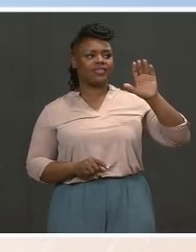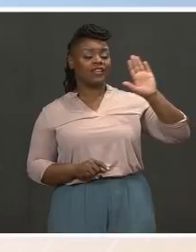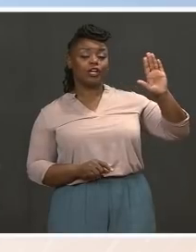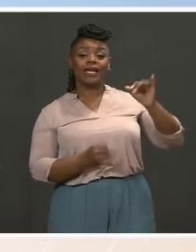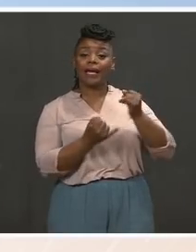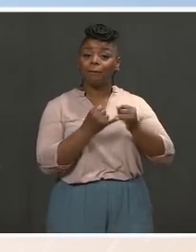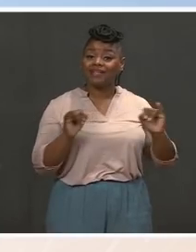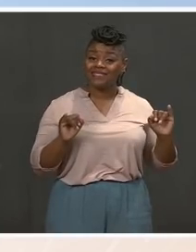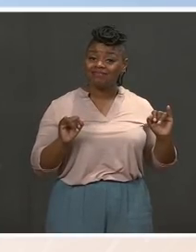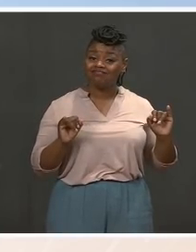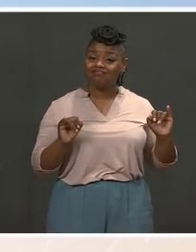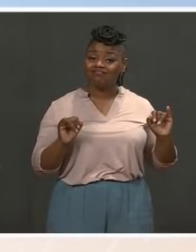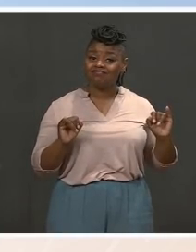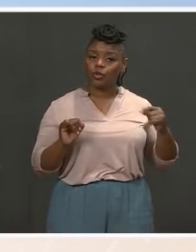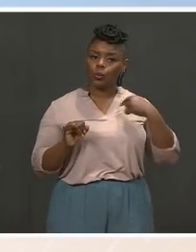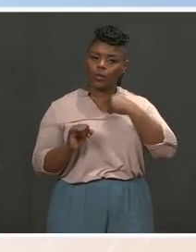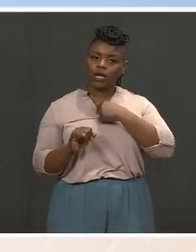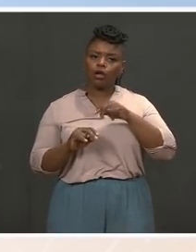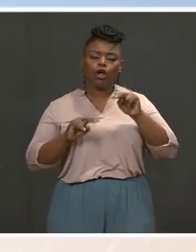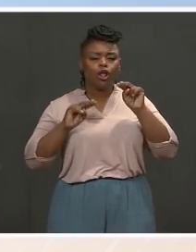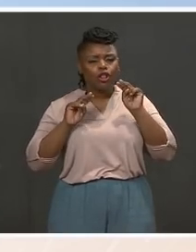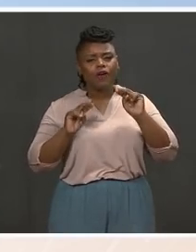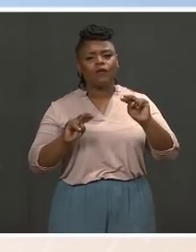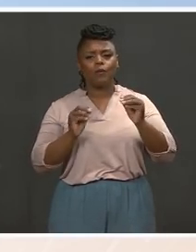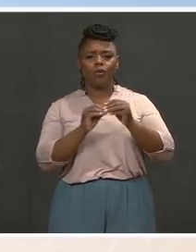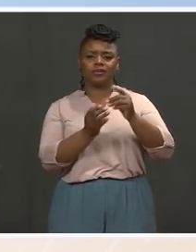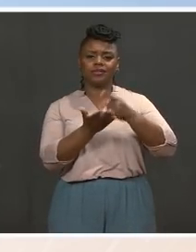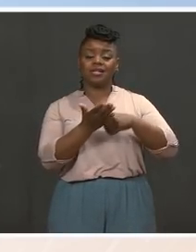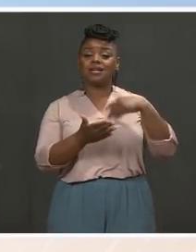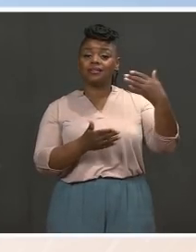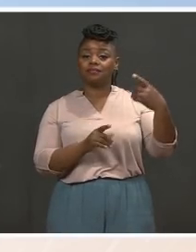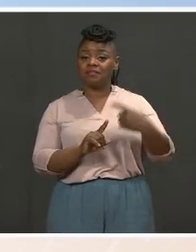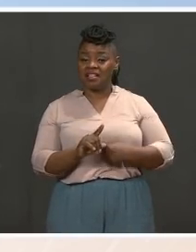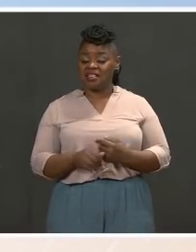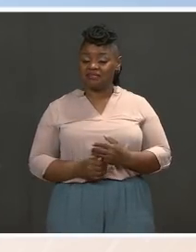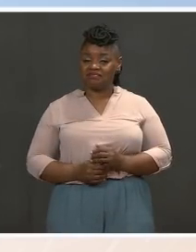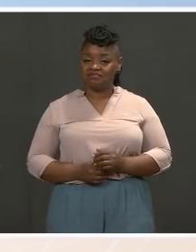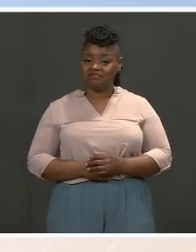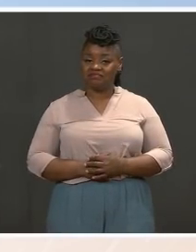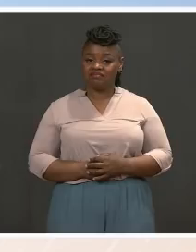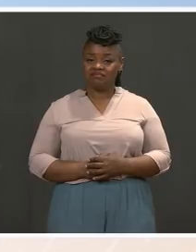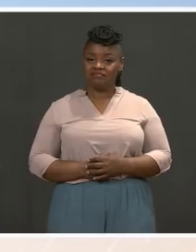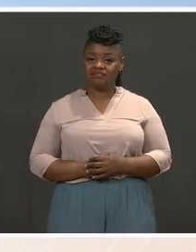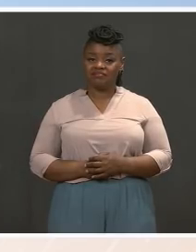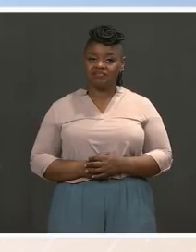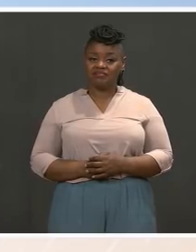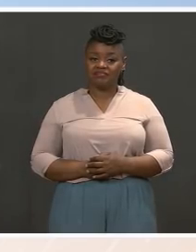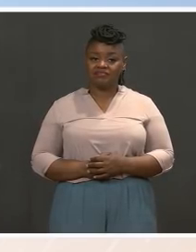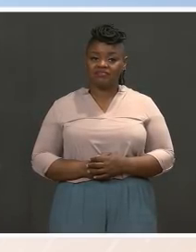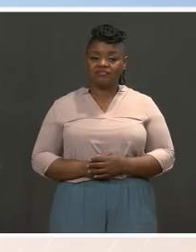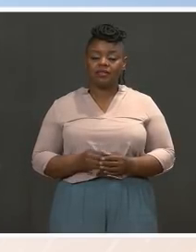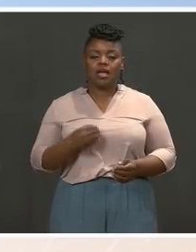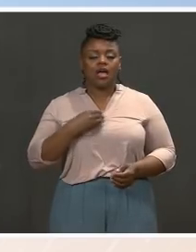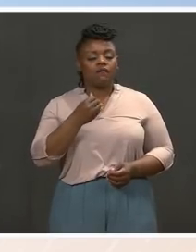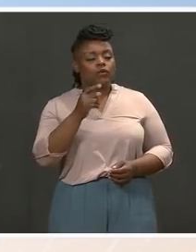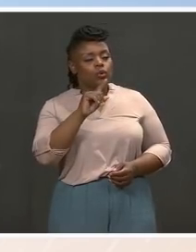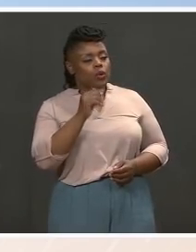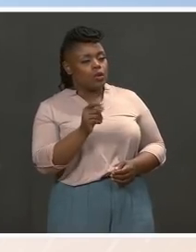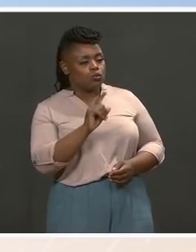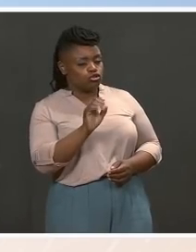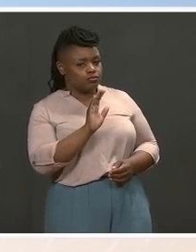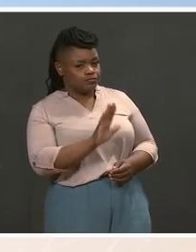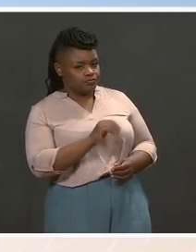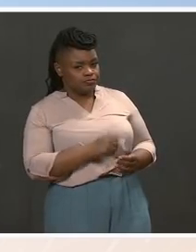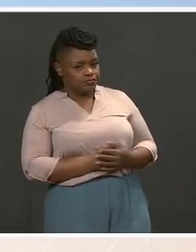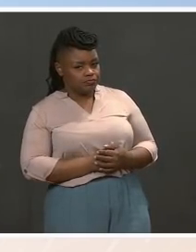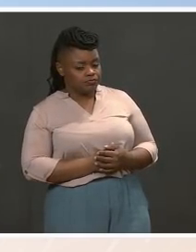partnership that will convene next month. Go ahead. I've got a couple of quick ones for you. So on Nord Stream 2, that is an issue